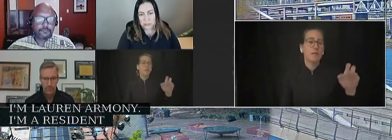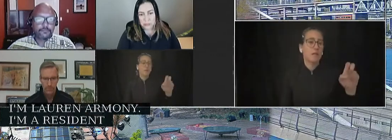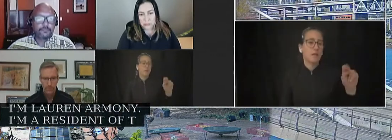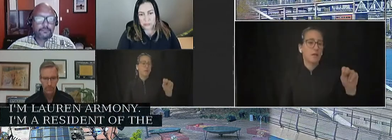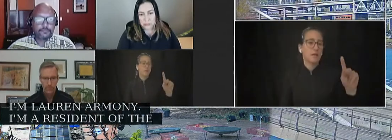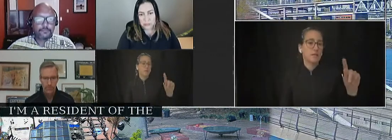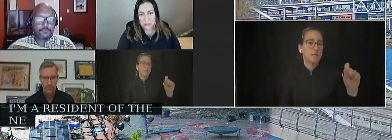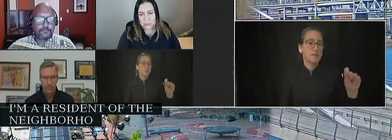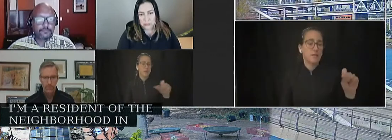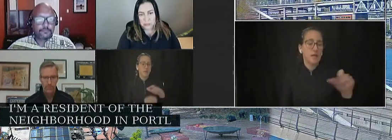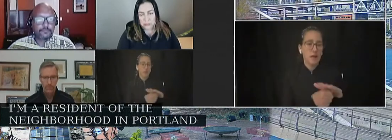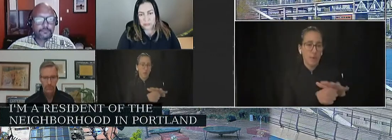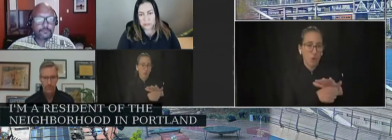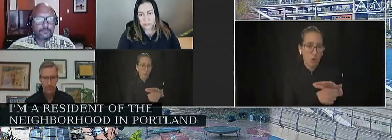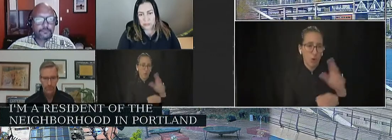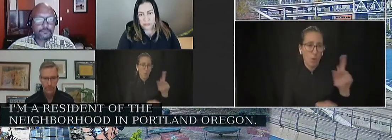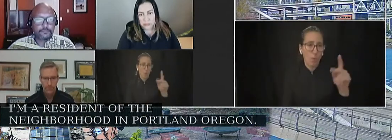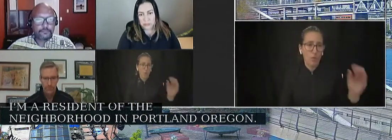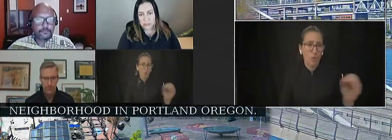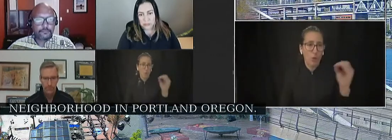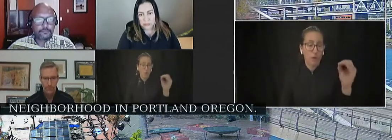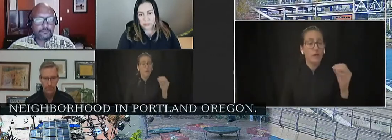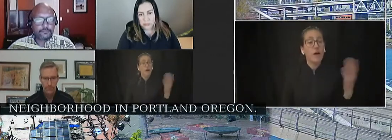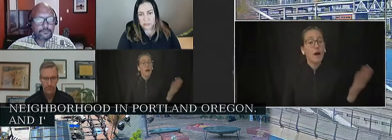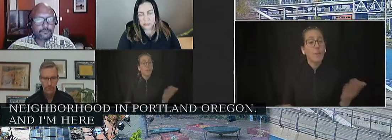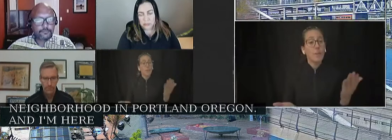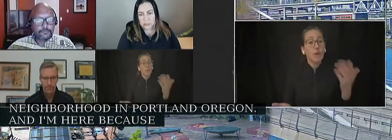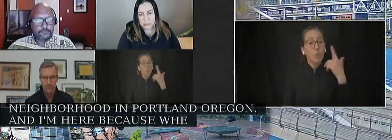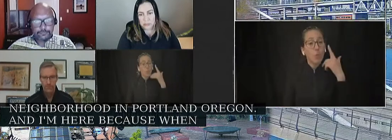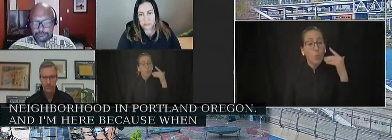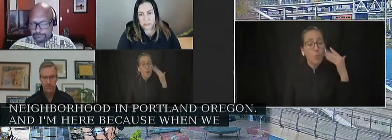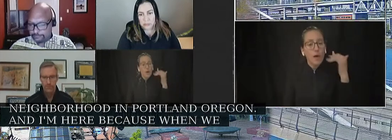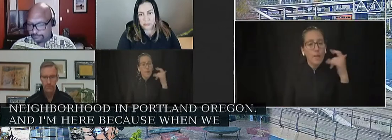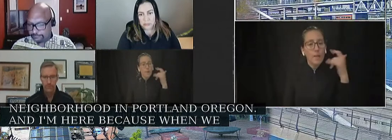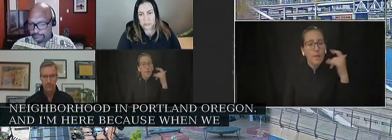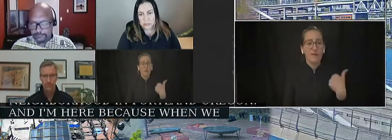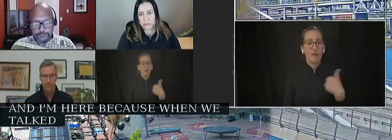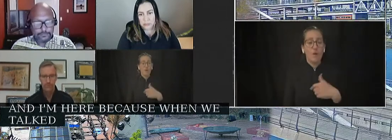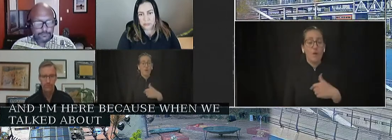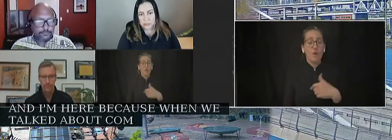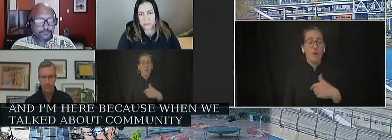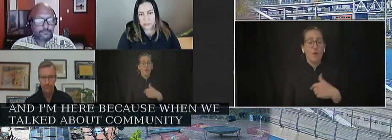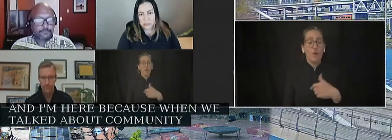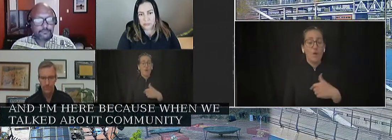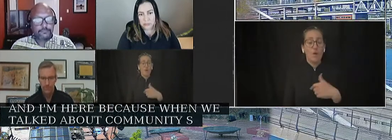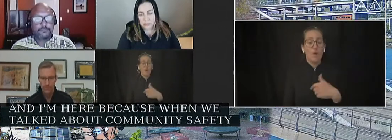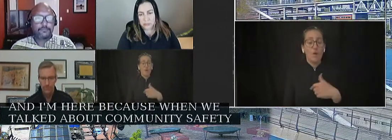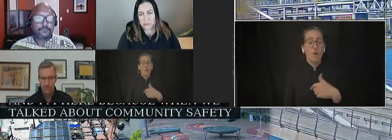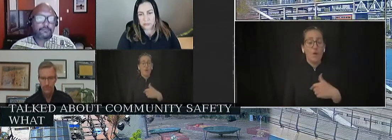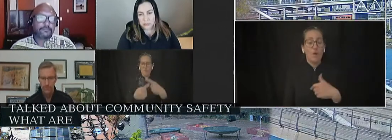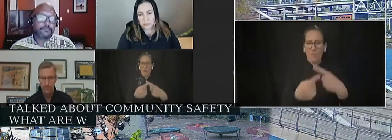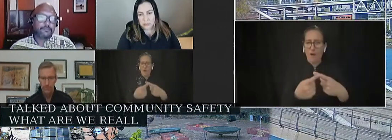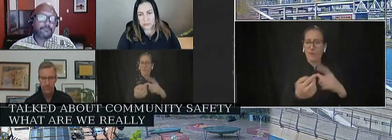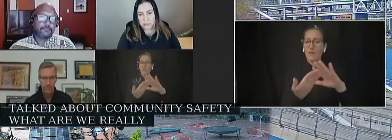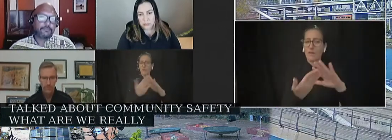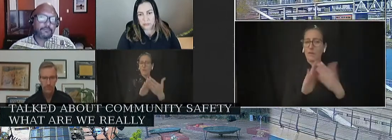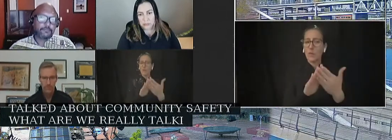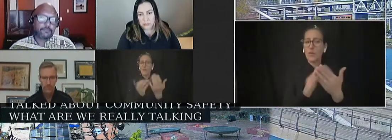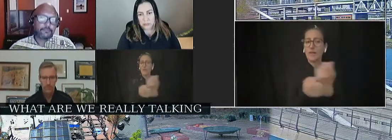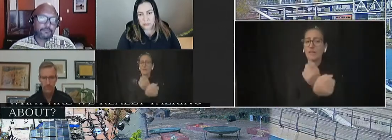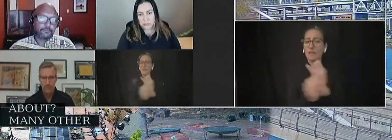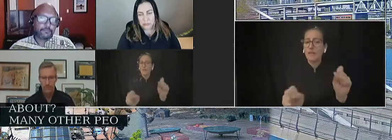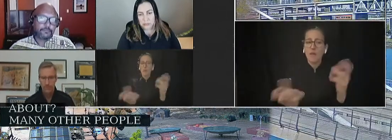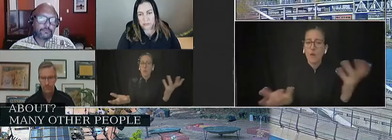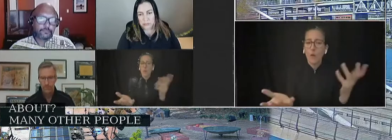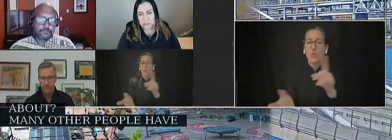Oregon, and I'm here because when we talk about community safety, what are we really talking about? Many other people have brought this up today.